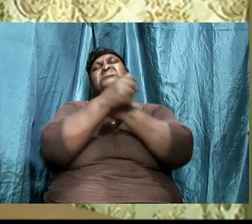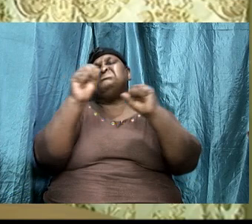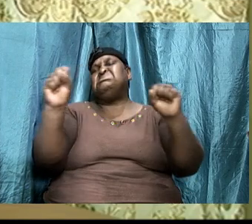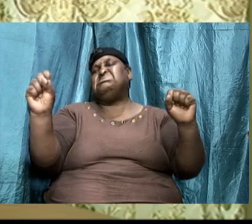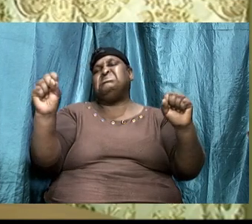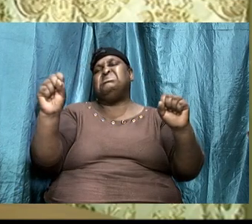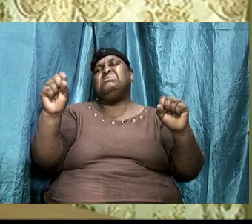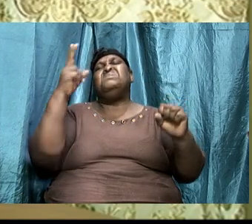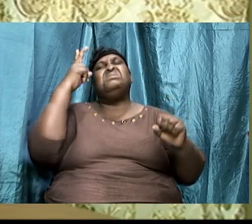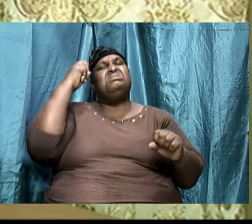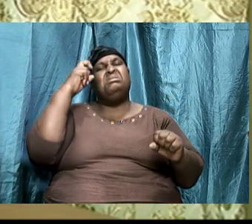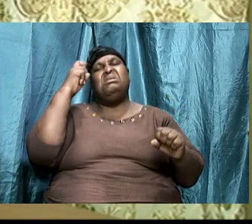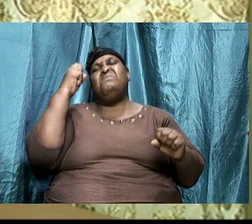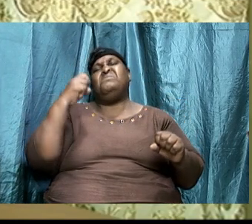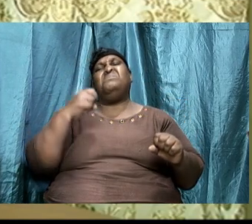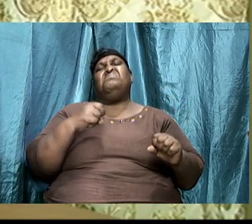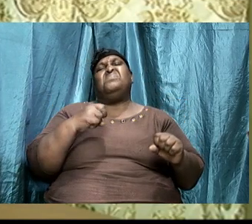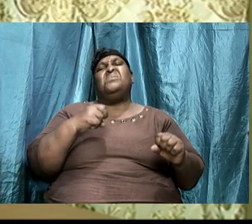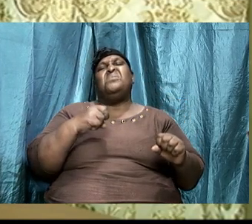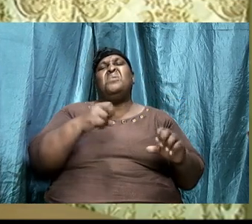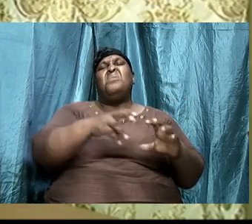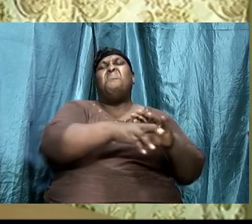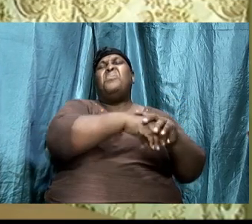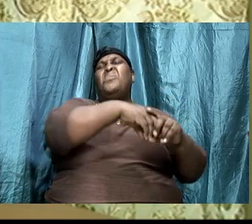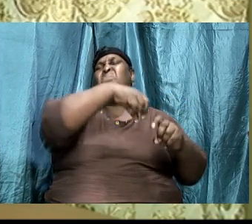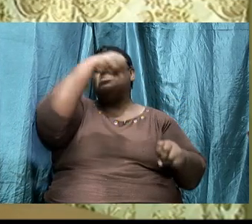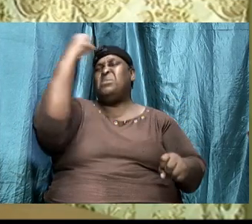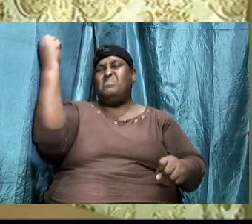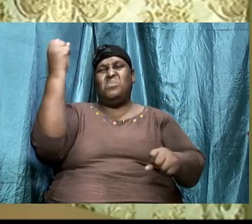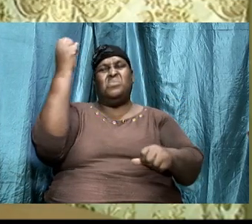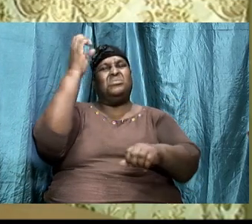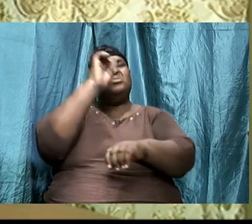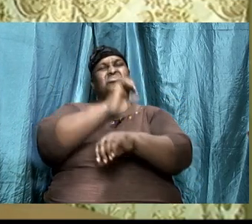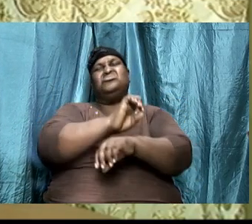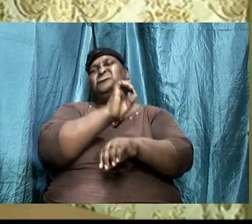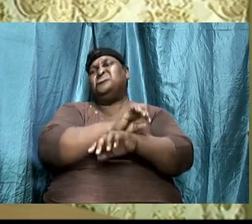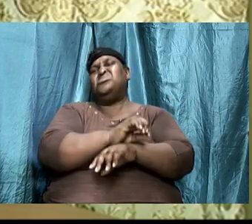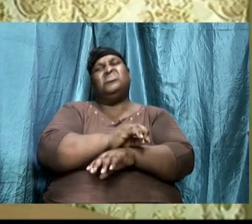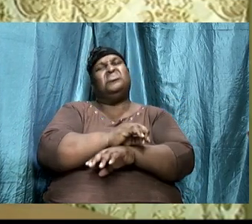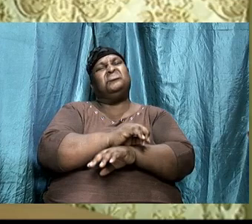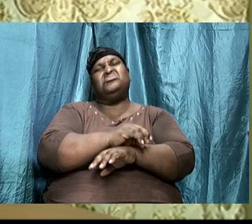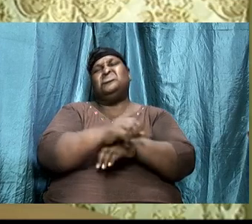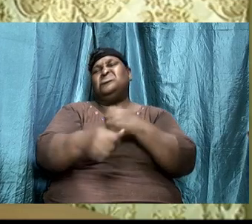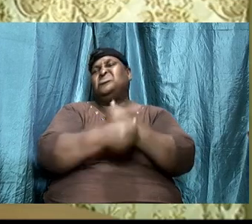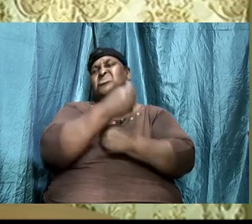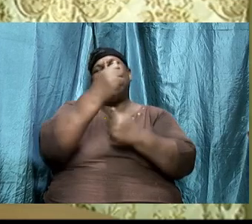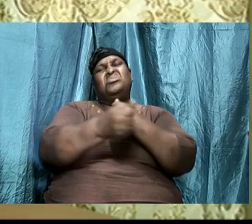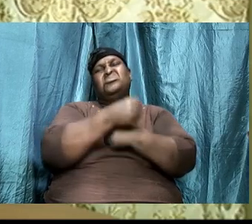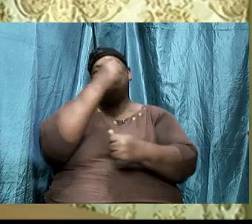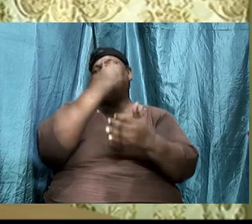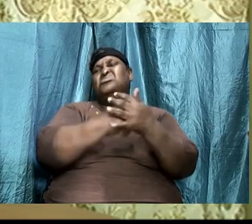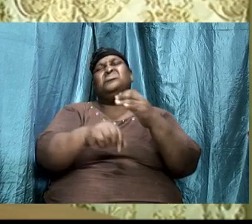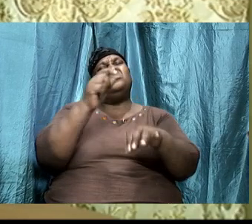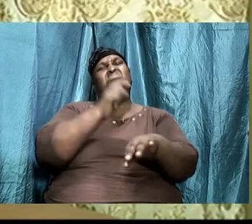them up sometimes you carry them back at the church door and say look what I do